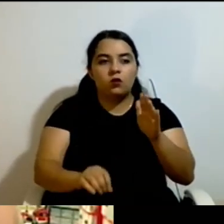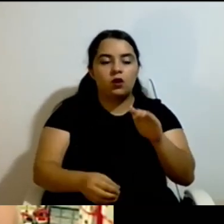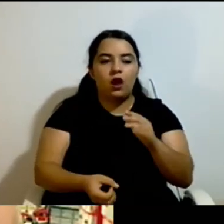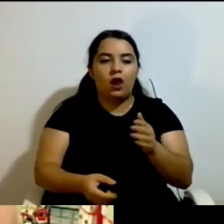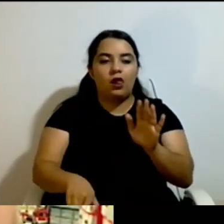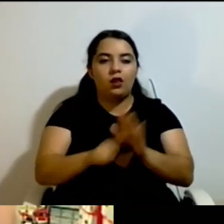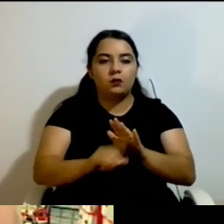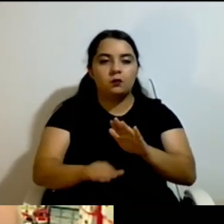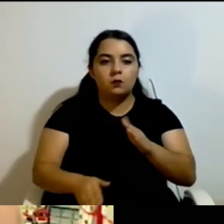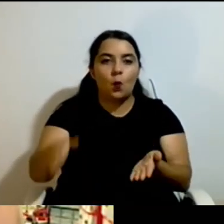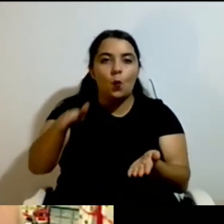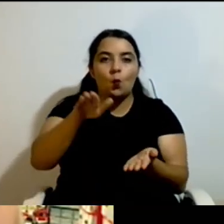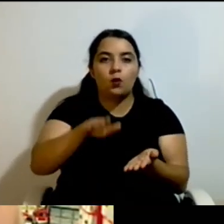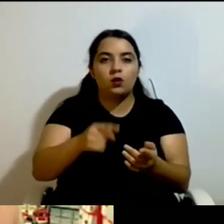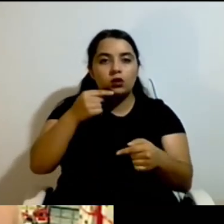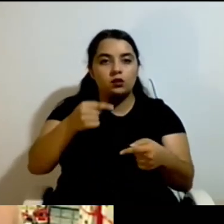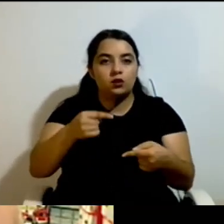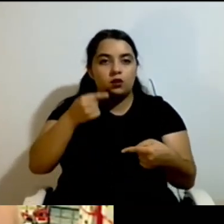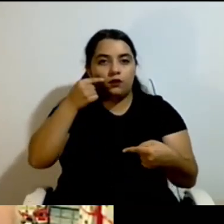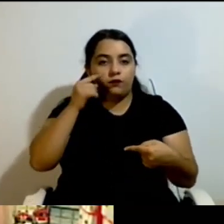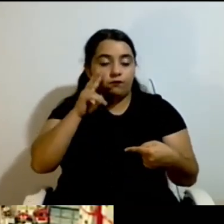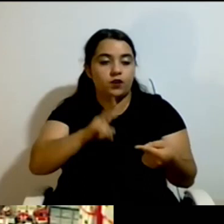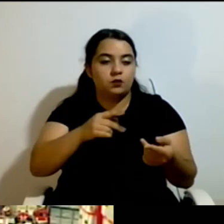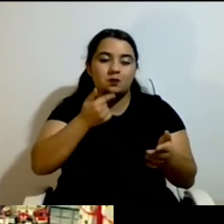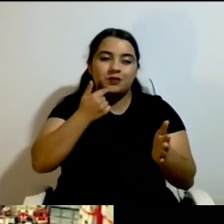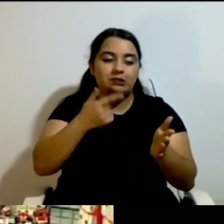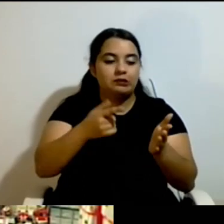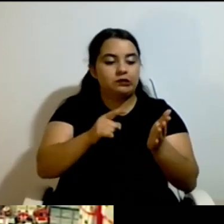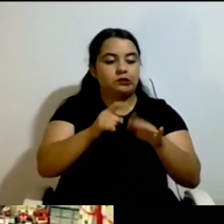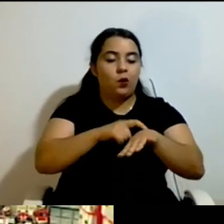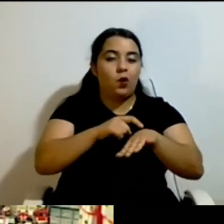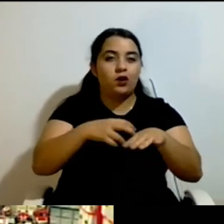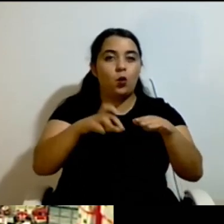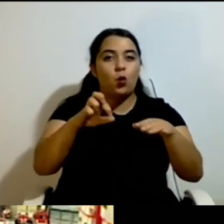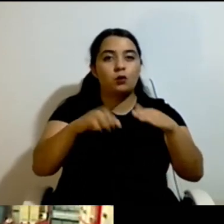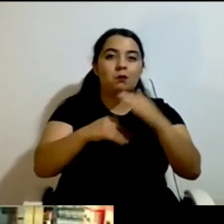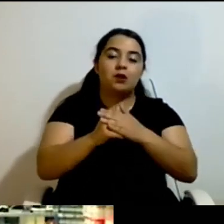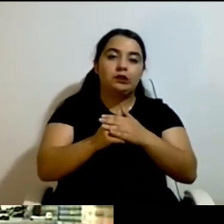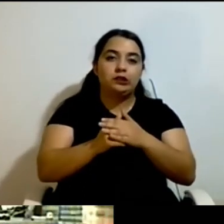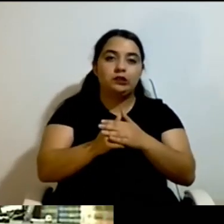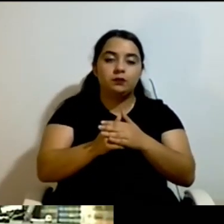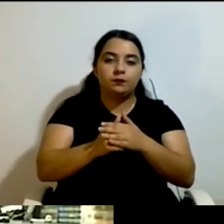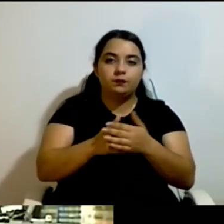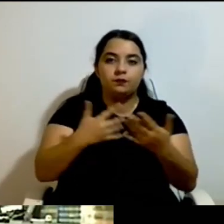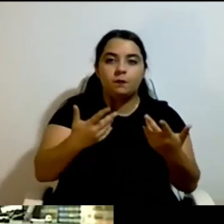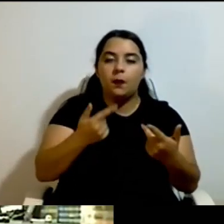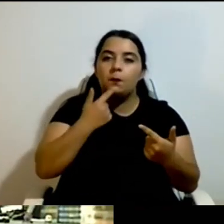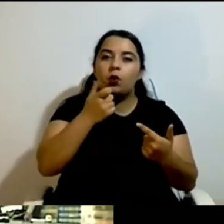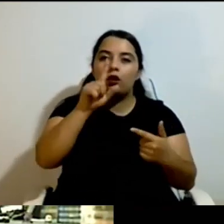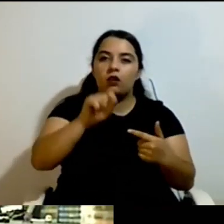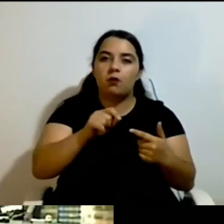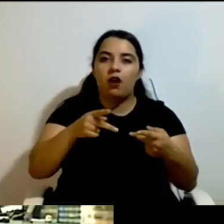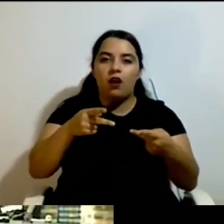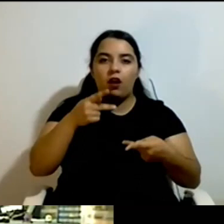Yeah. What you asked also is the who does the assessment and how. And as I said, we have this assessment instrument.